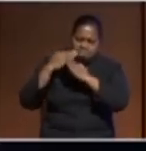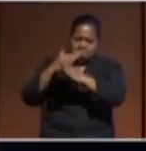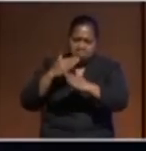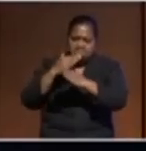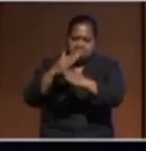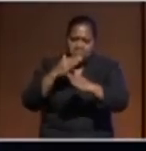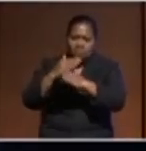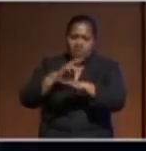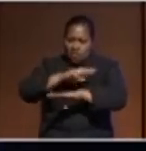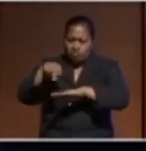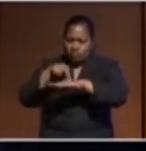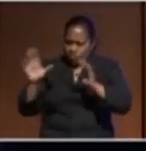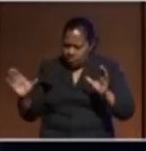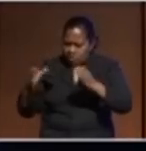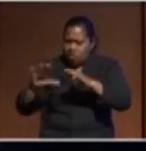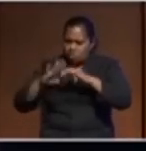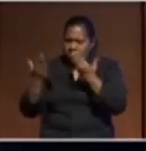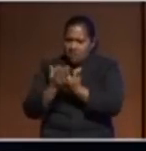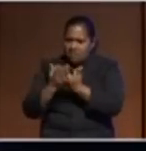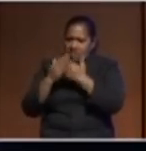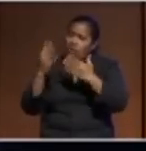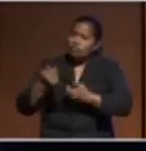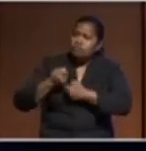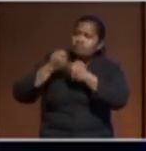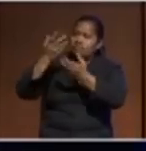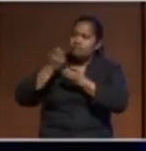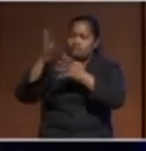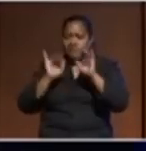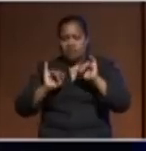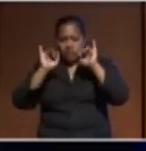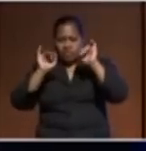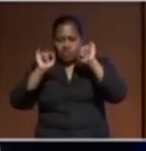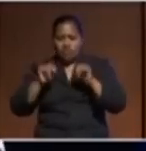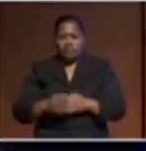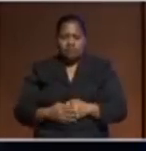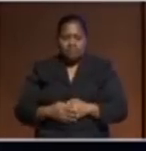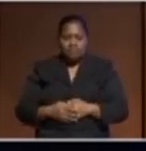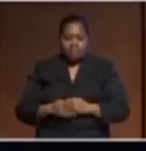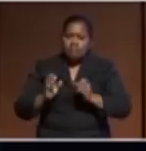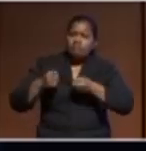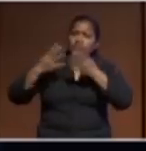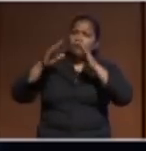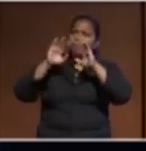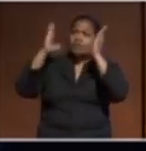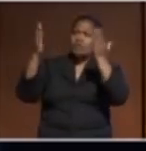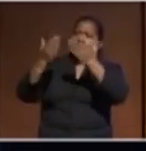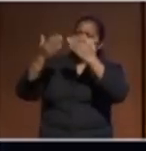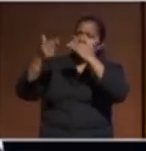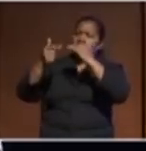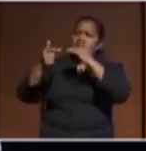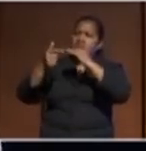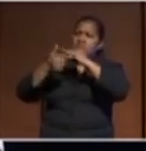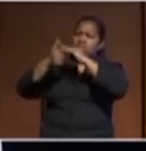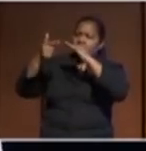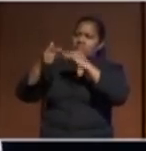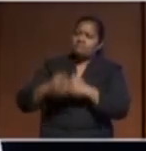push this issue so that it becomes a global effort all together doing it